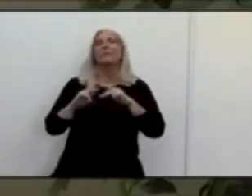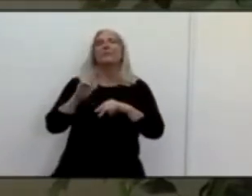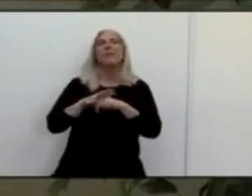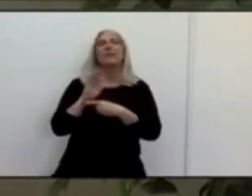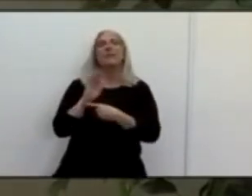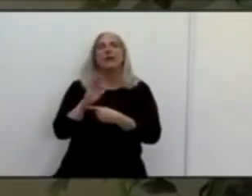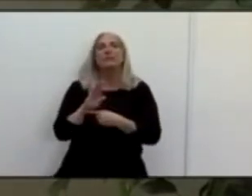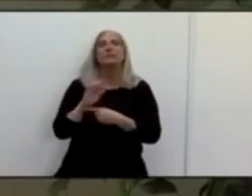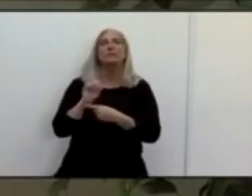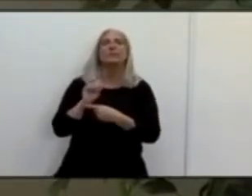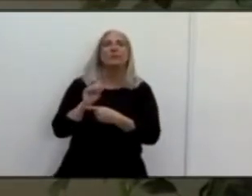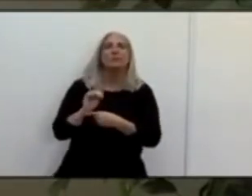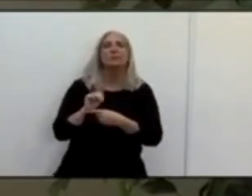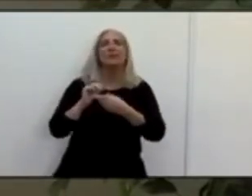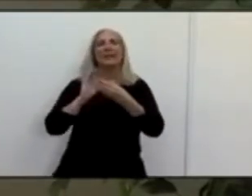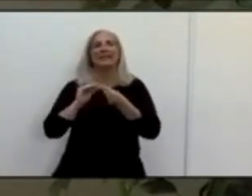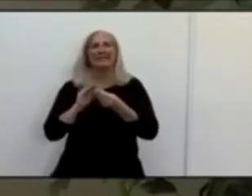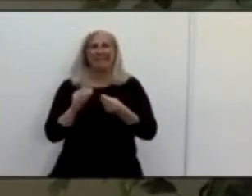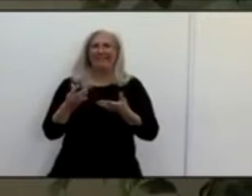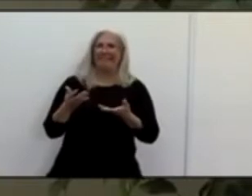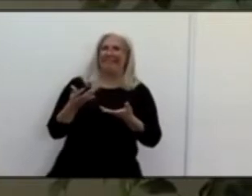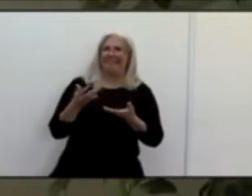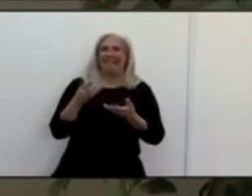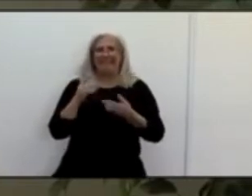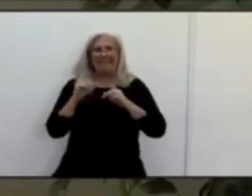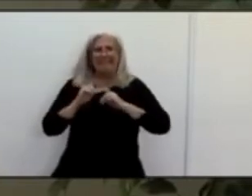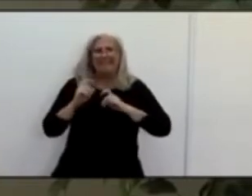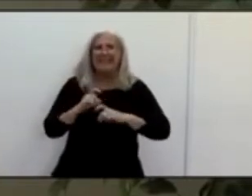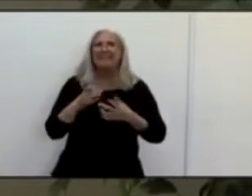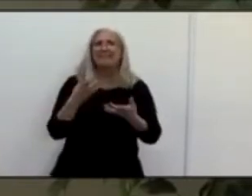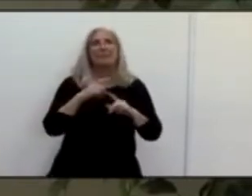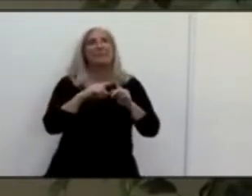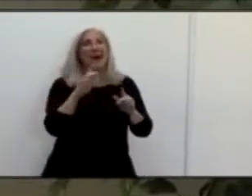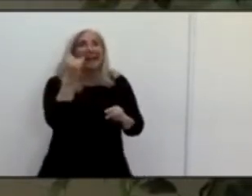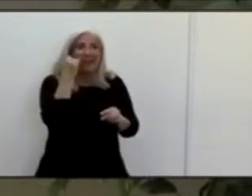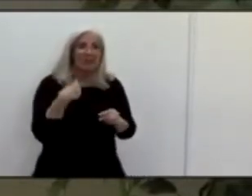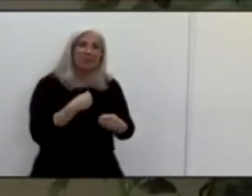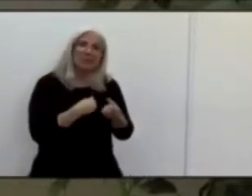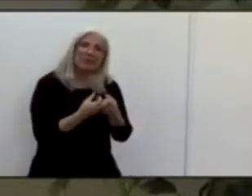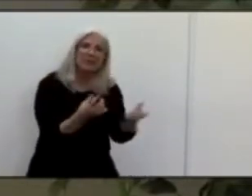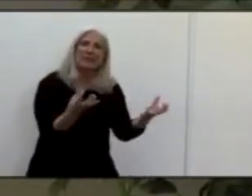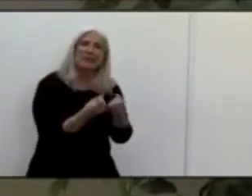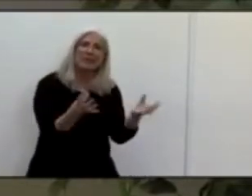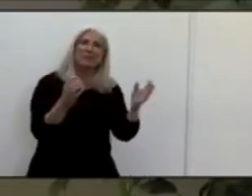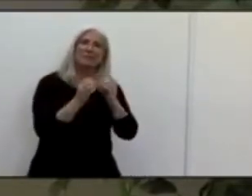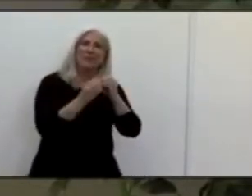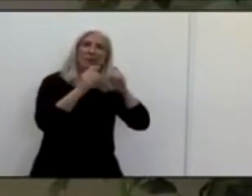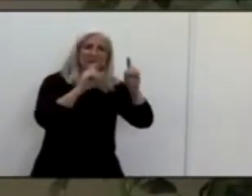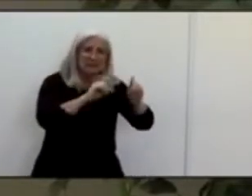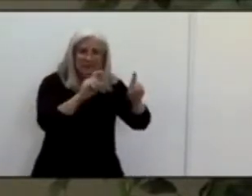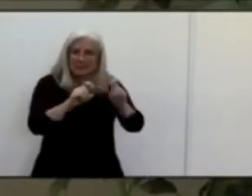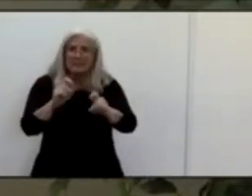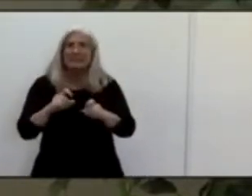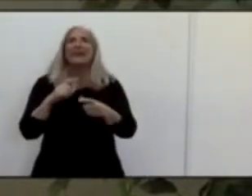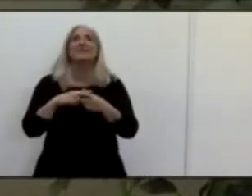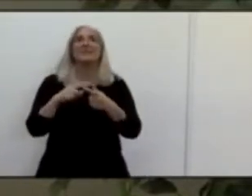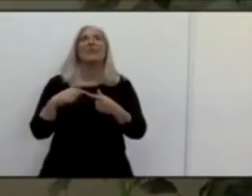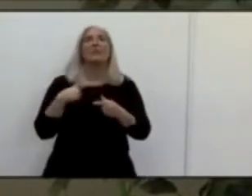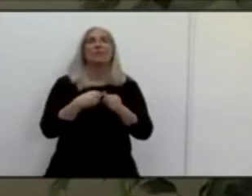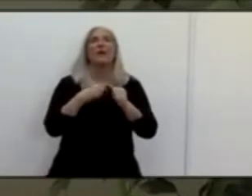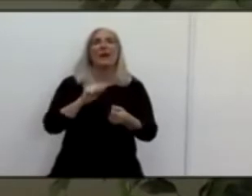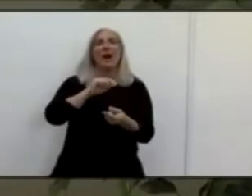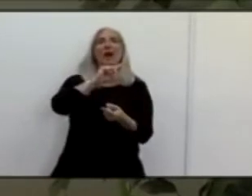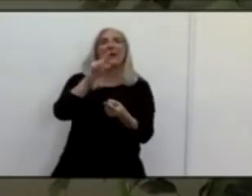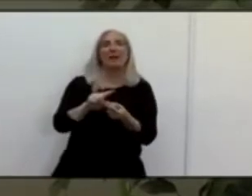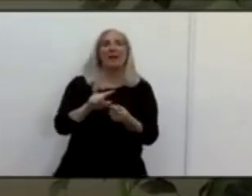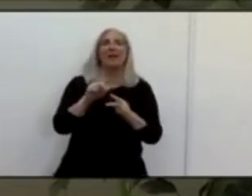we just get to a point where you know we we could we could just have some sense of normalcy again. And that's what we're looking forward to. A safe future for